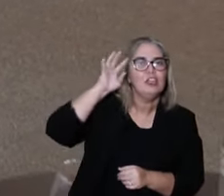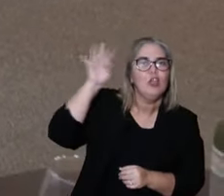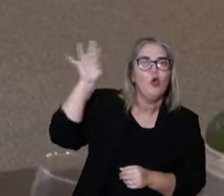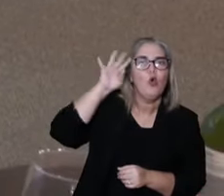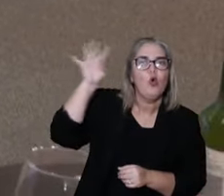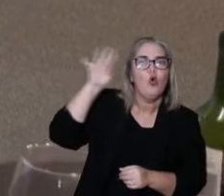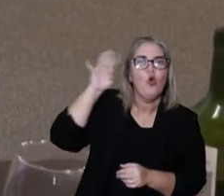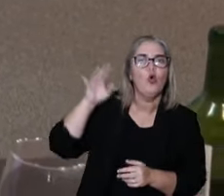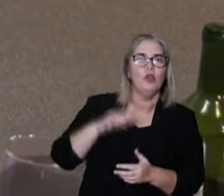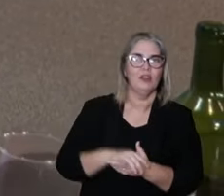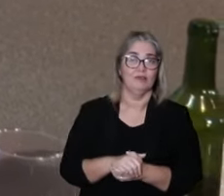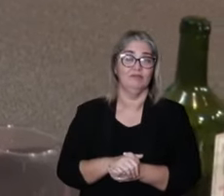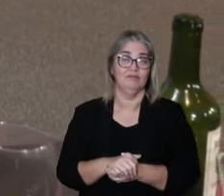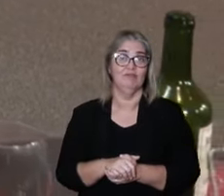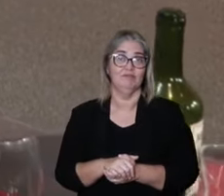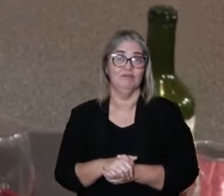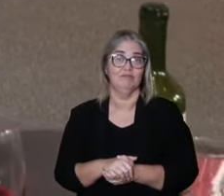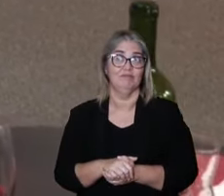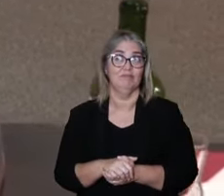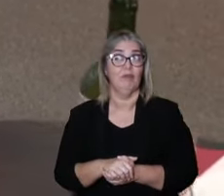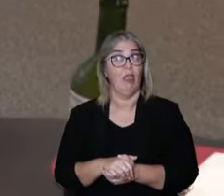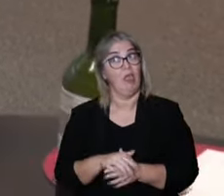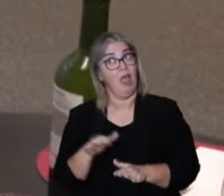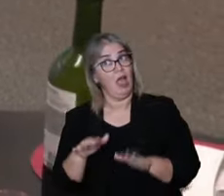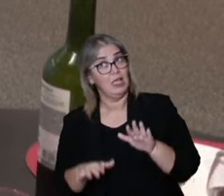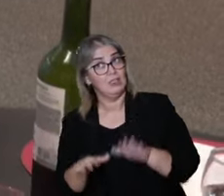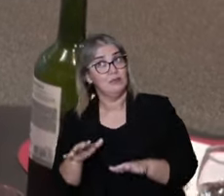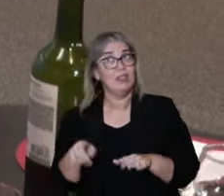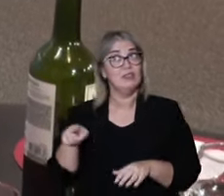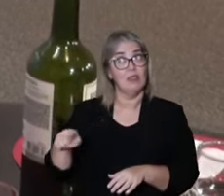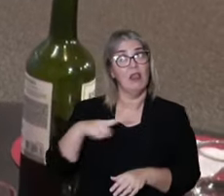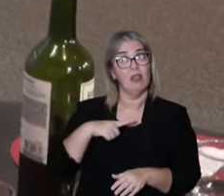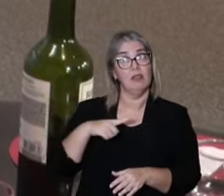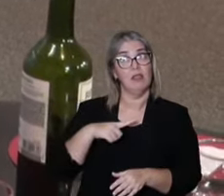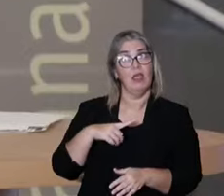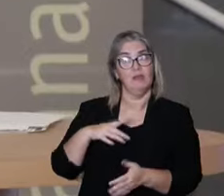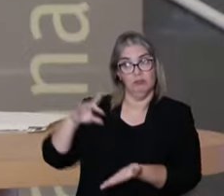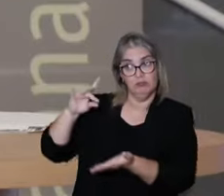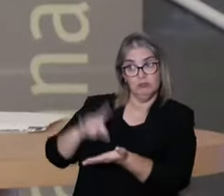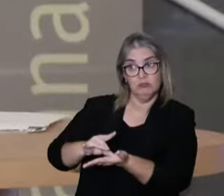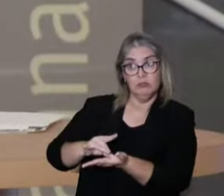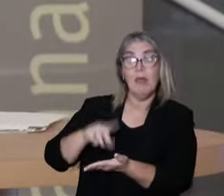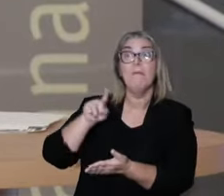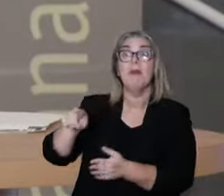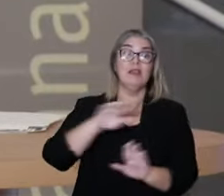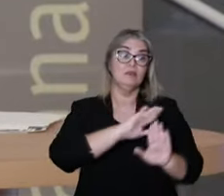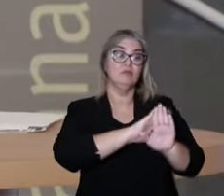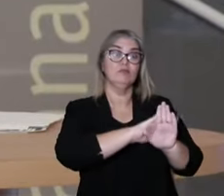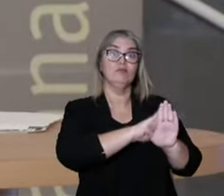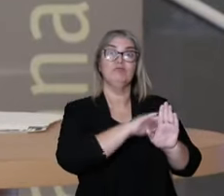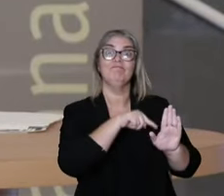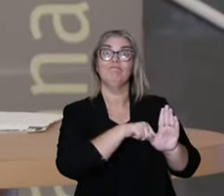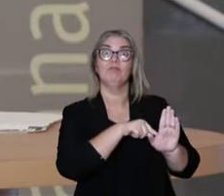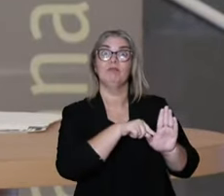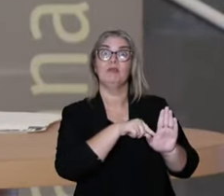theory to do that, it is more right than reality.